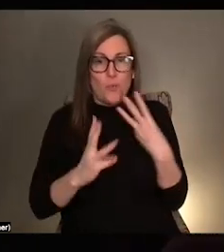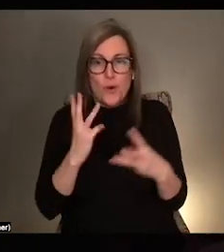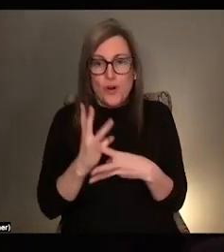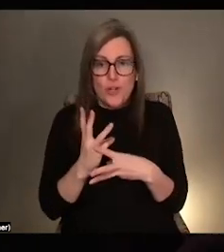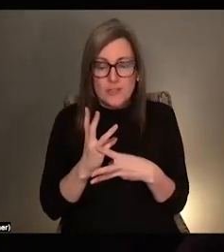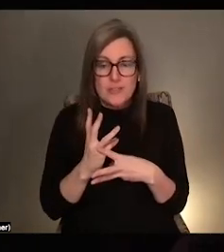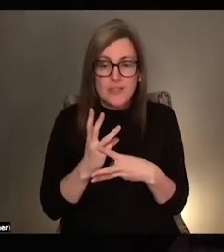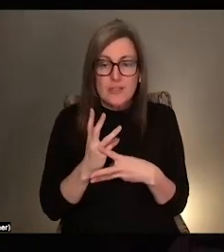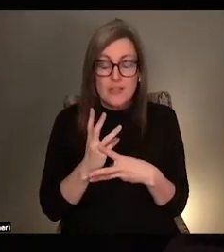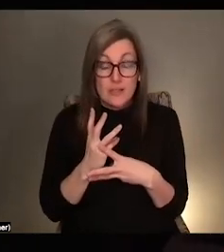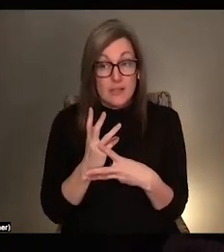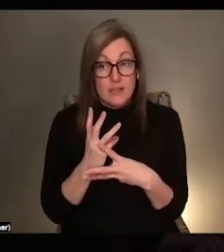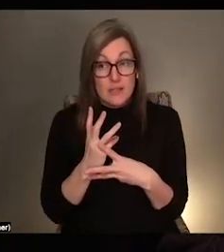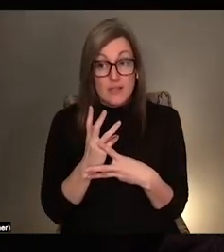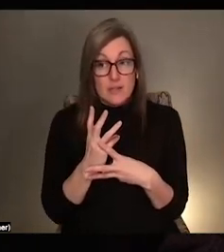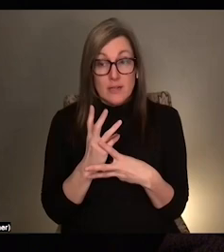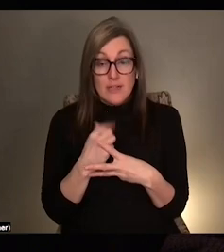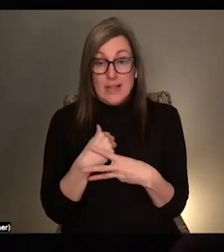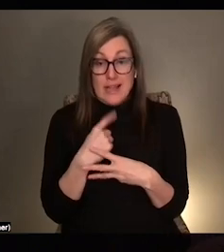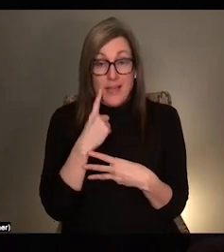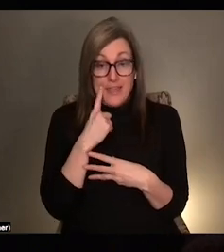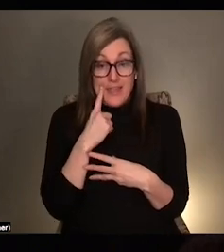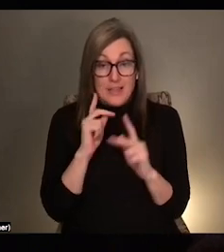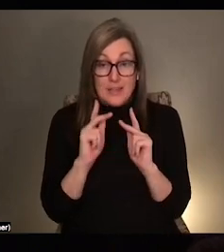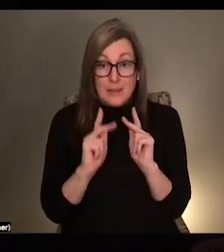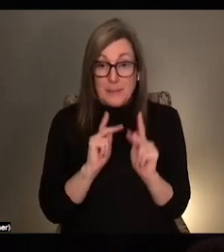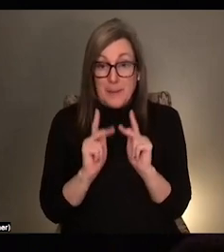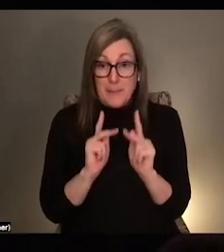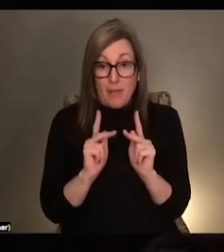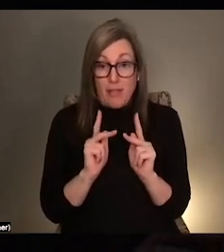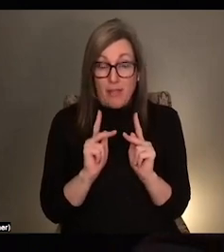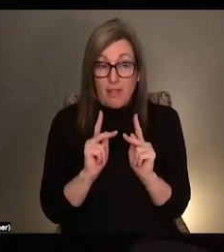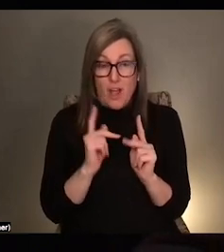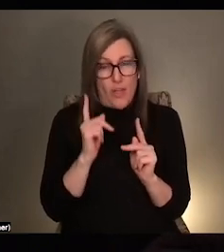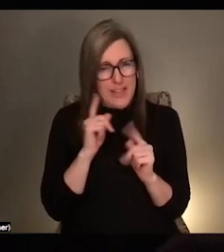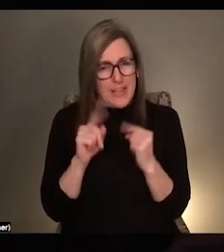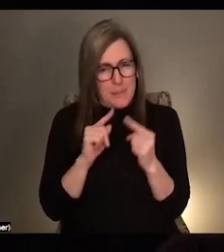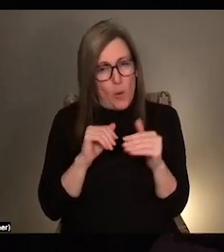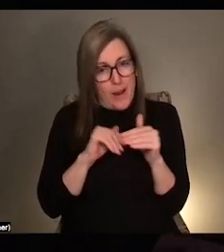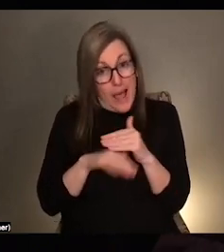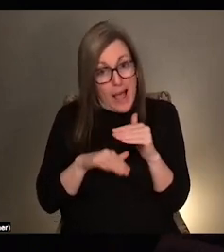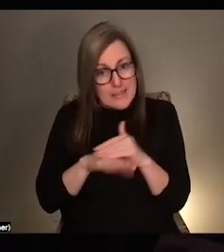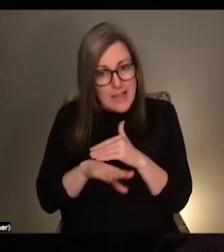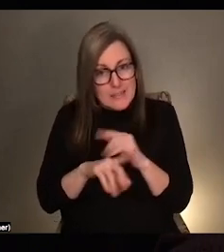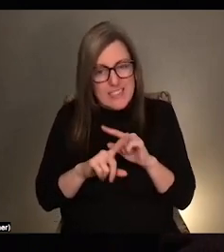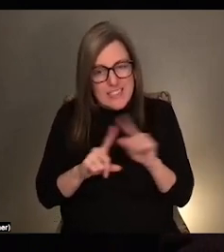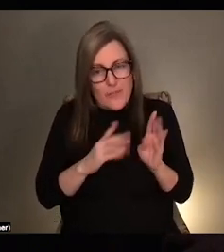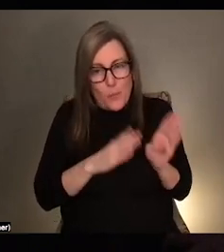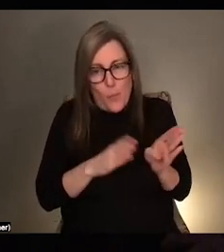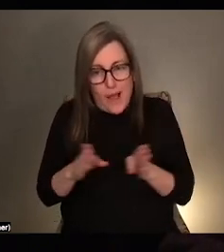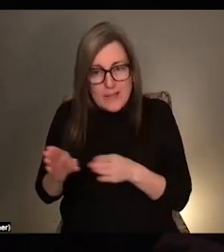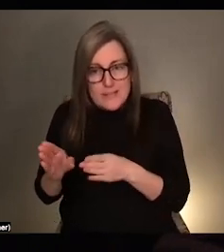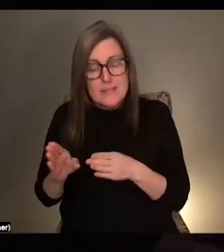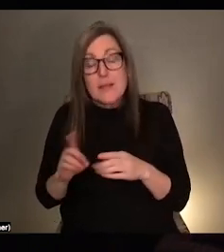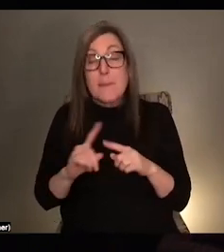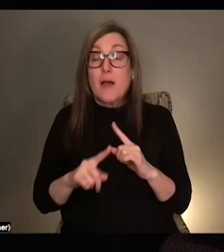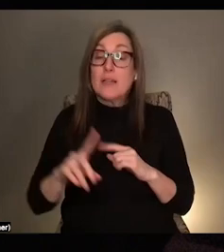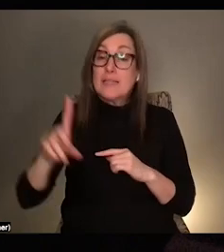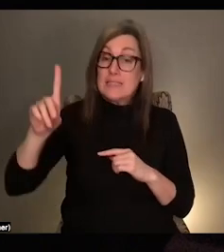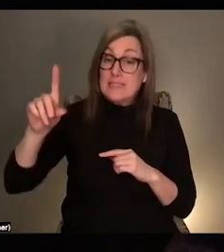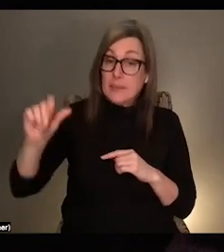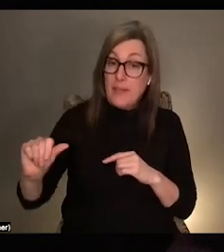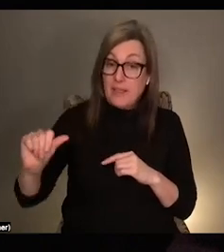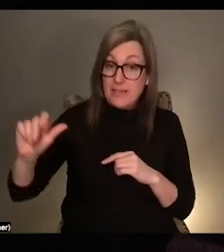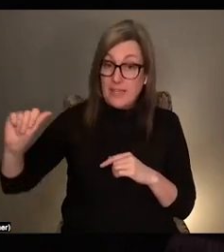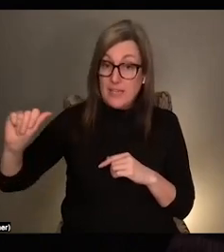Um, I think people are thinking about access in different ways and in different places. But I think disability arts as